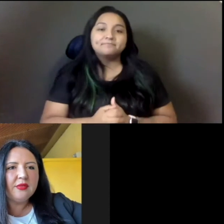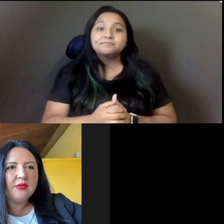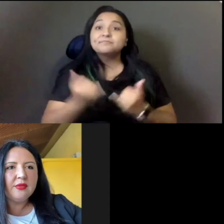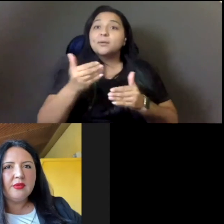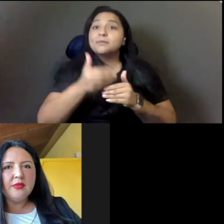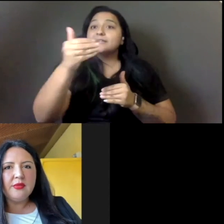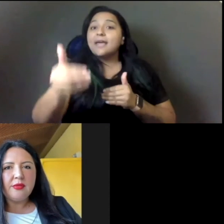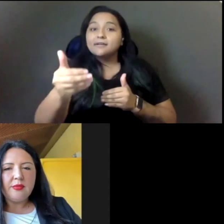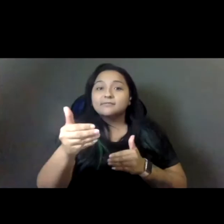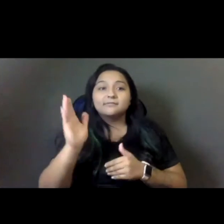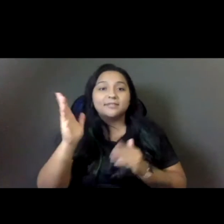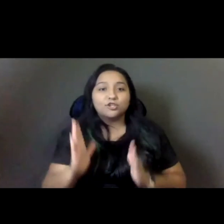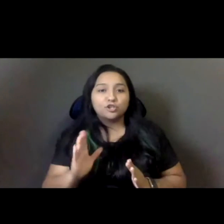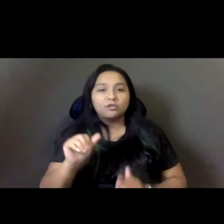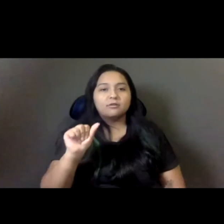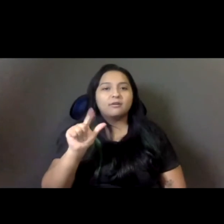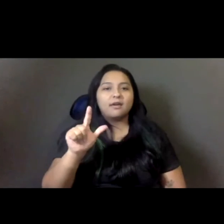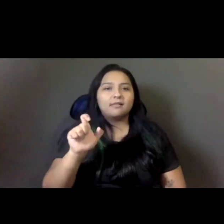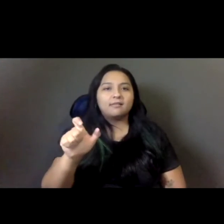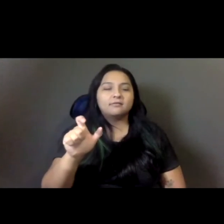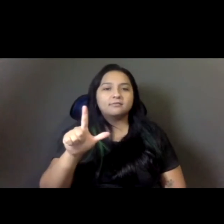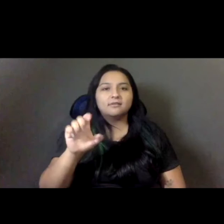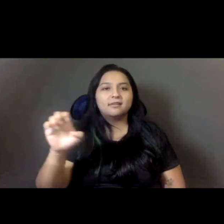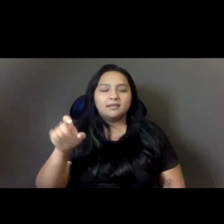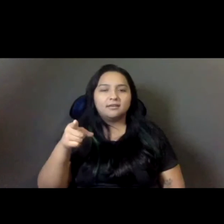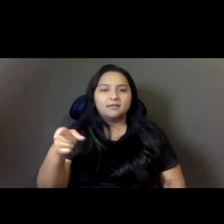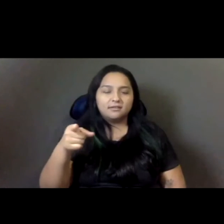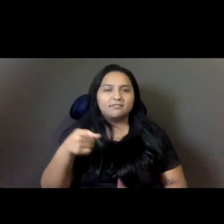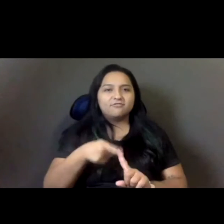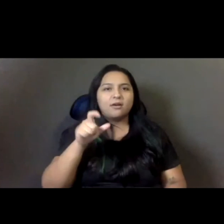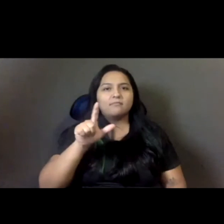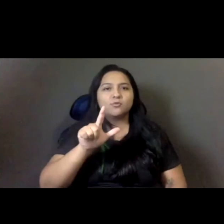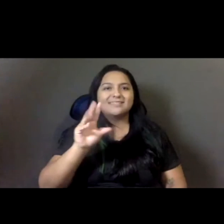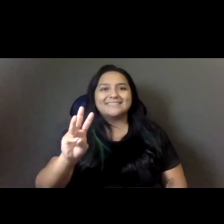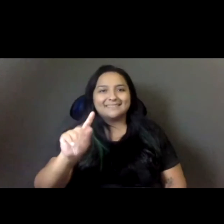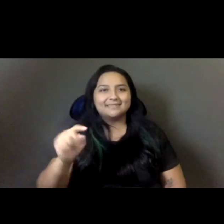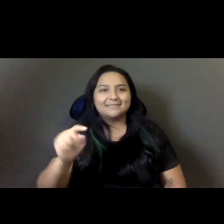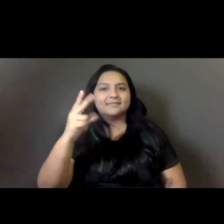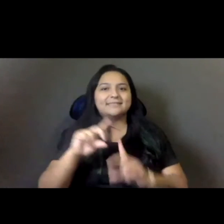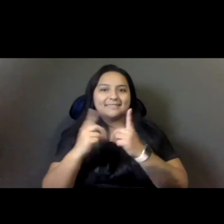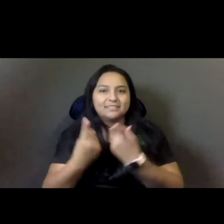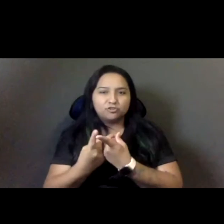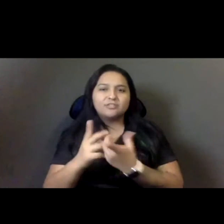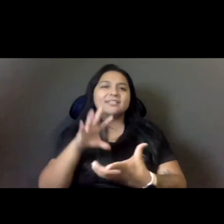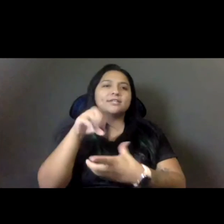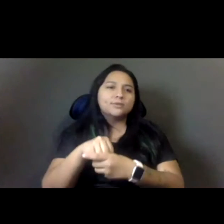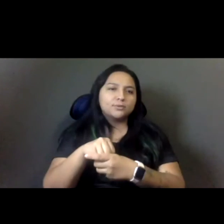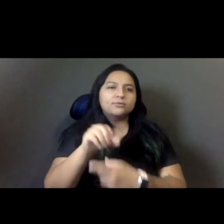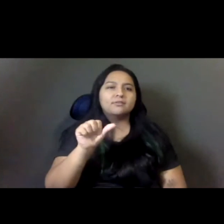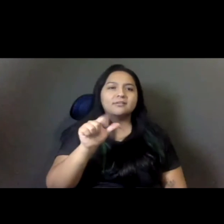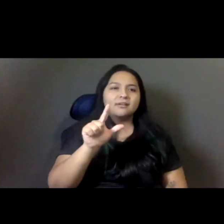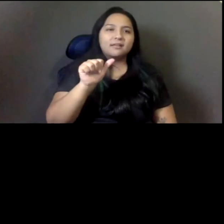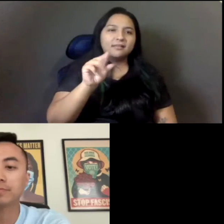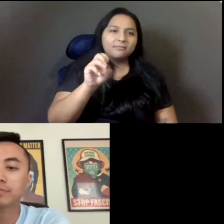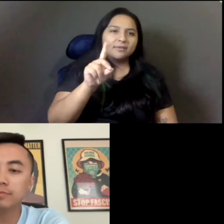member Alex Lee from the 25th assembly district, which includes parts of Alameda and Santa Clara counties. Um, courage,